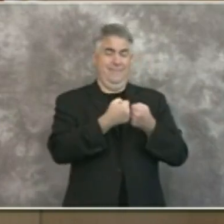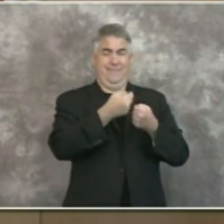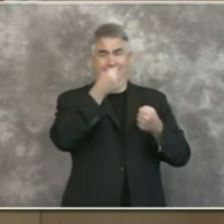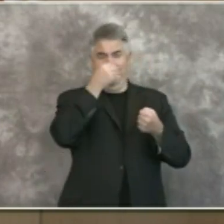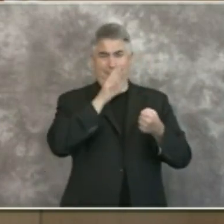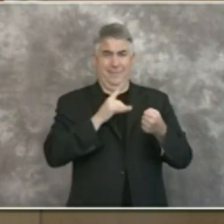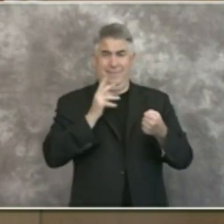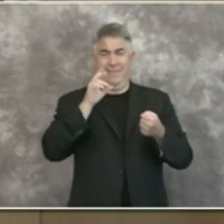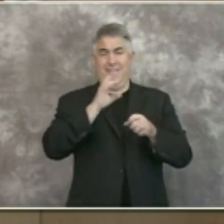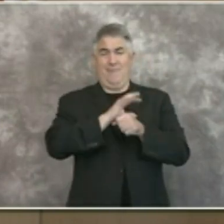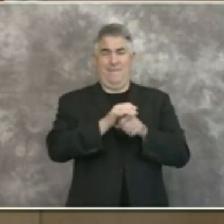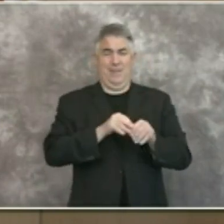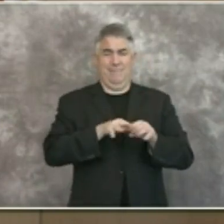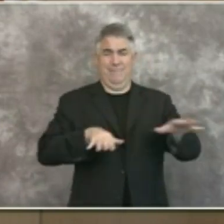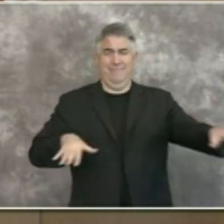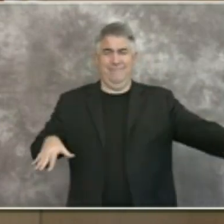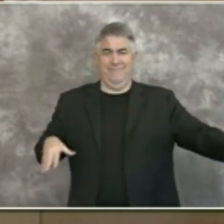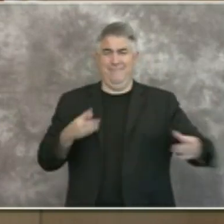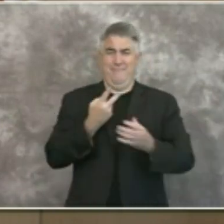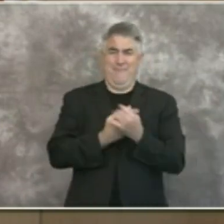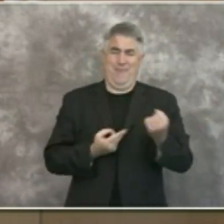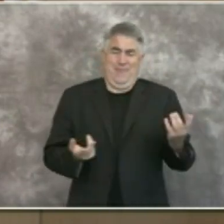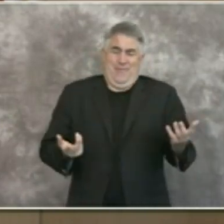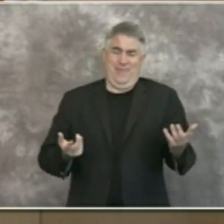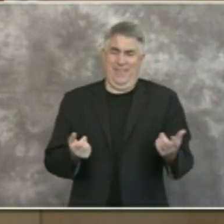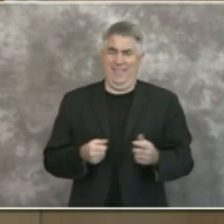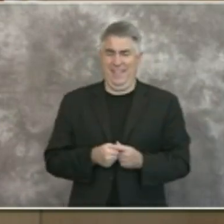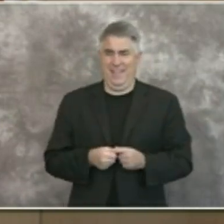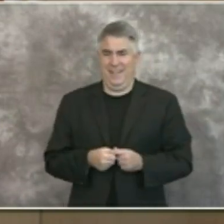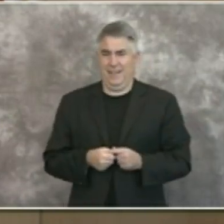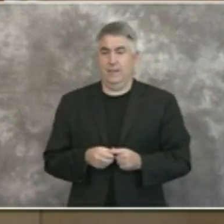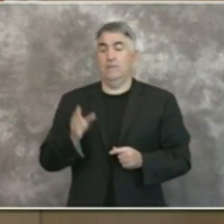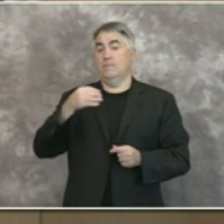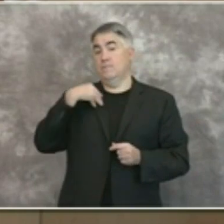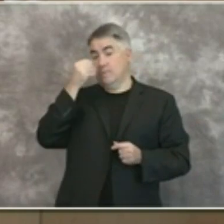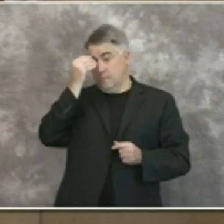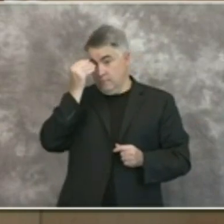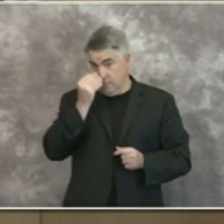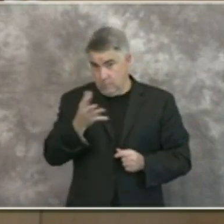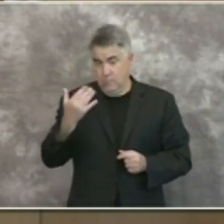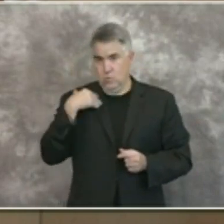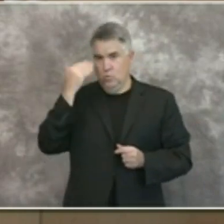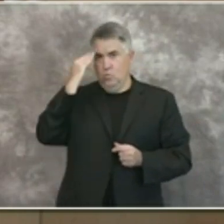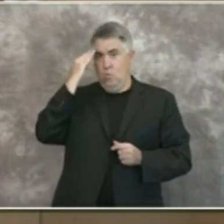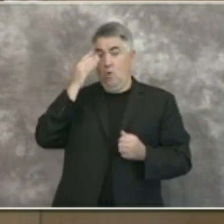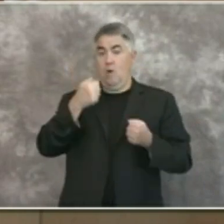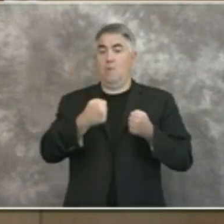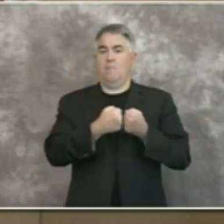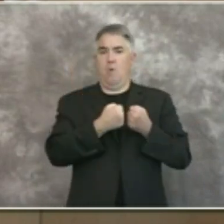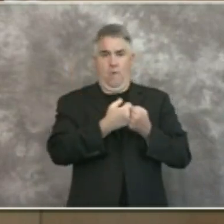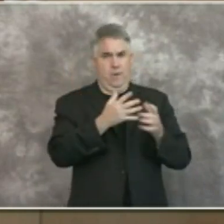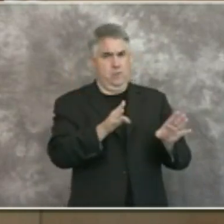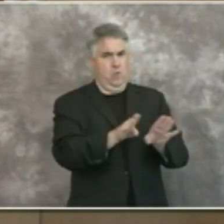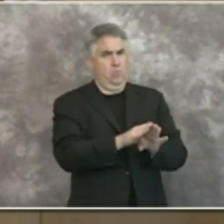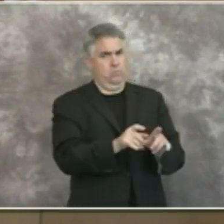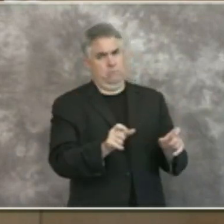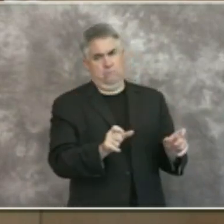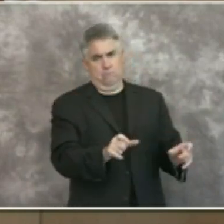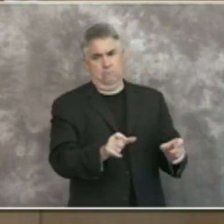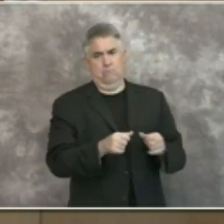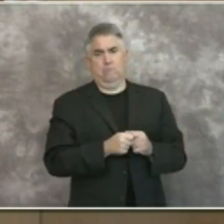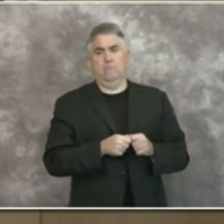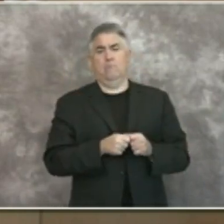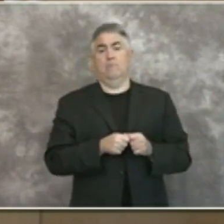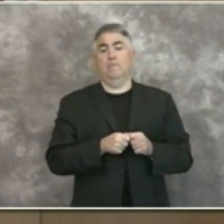you know or uh recognize that the border has been uh closed uh to uh individuals